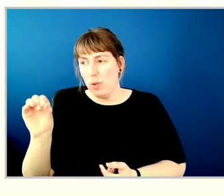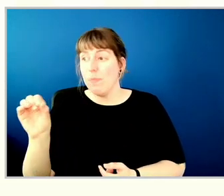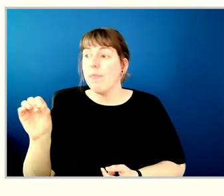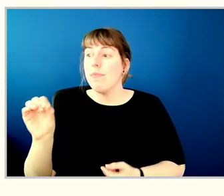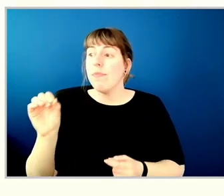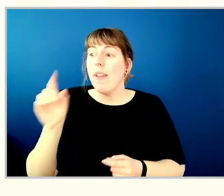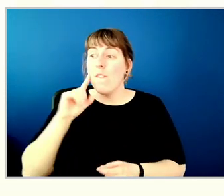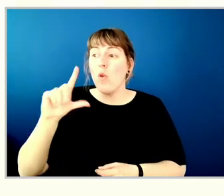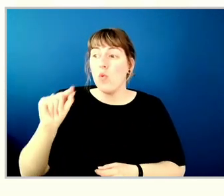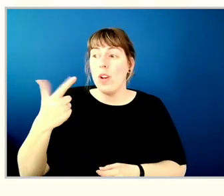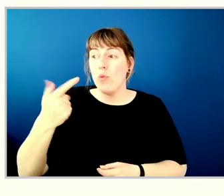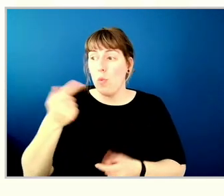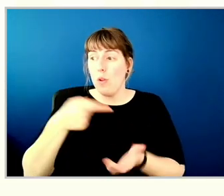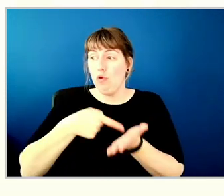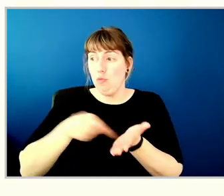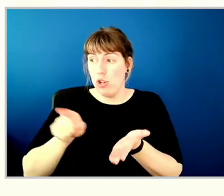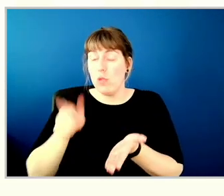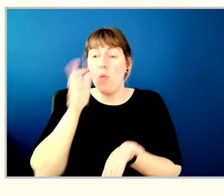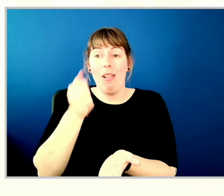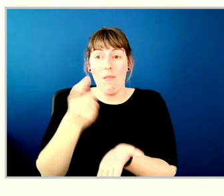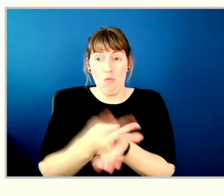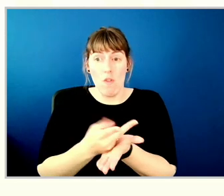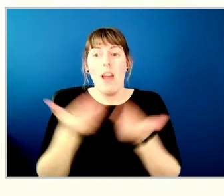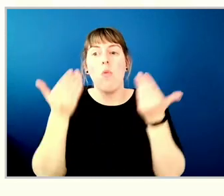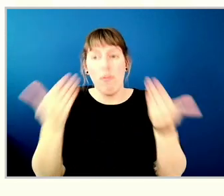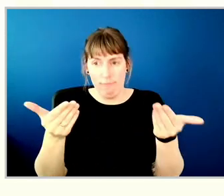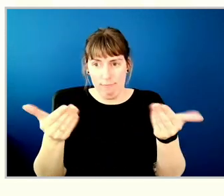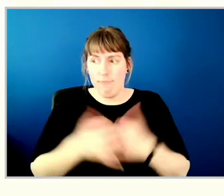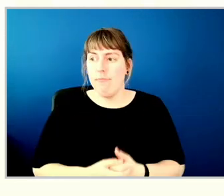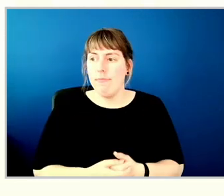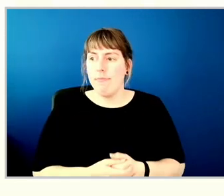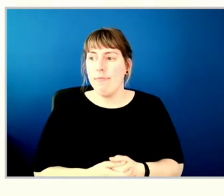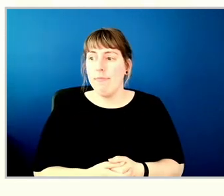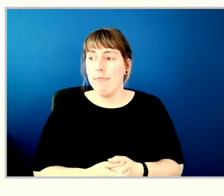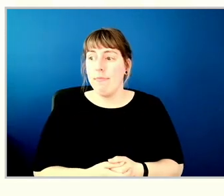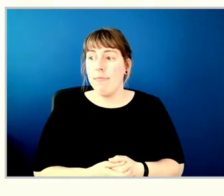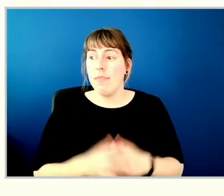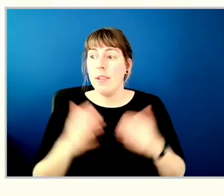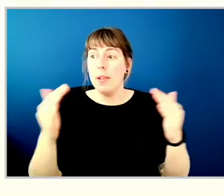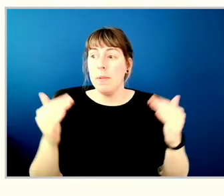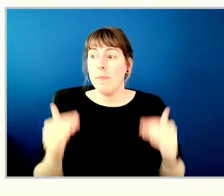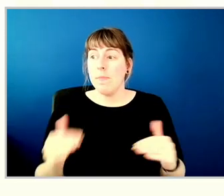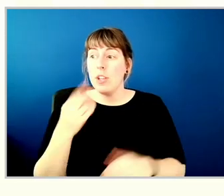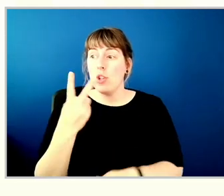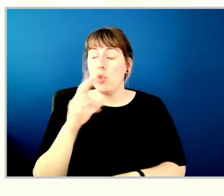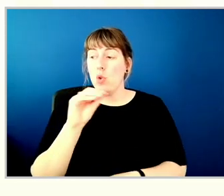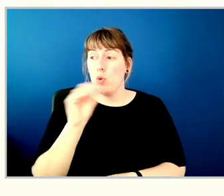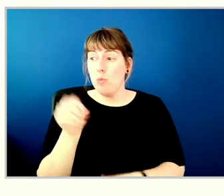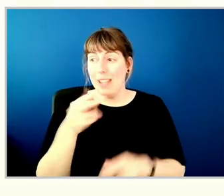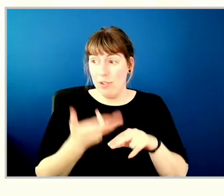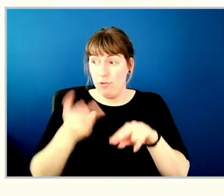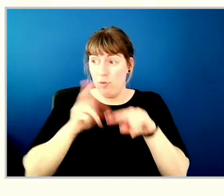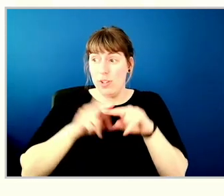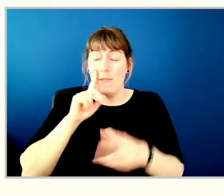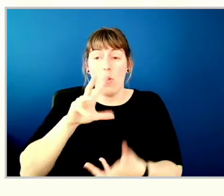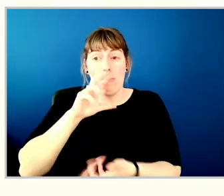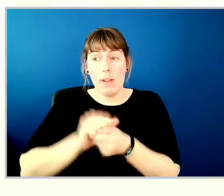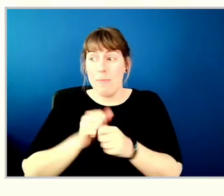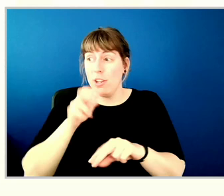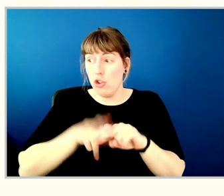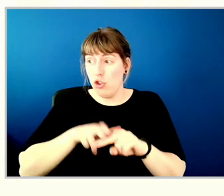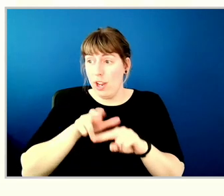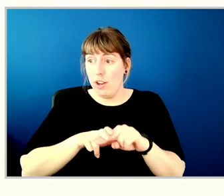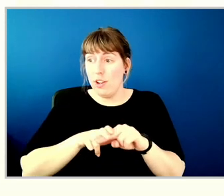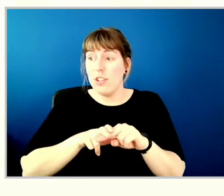2021 remuneration be approved and implemented. Be it further resolved that a 2% increase for committee board per